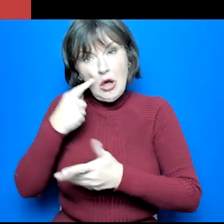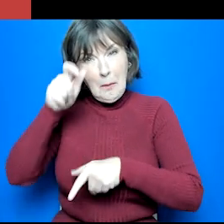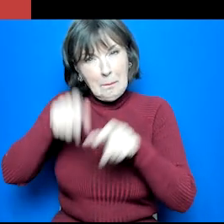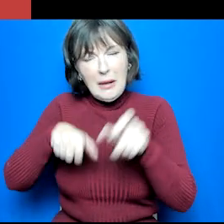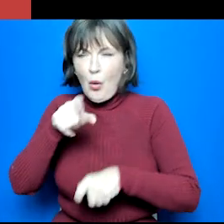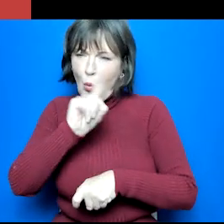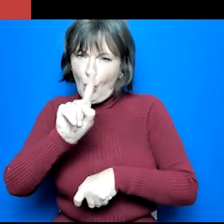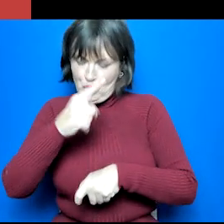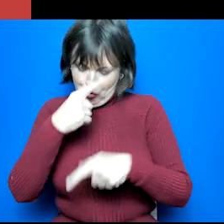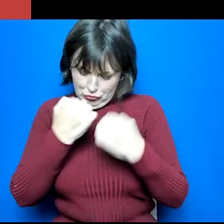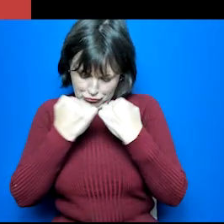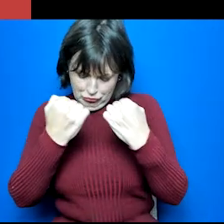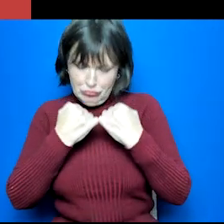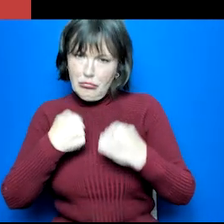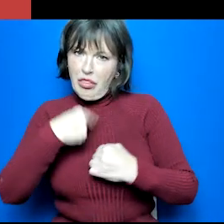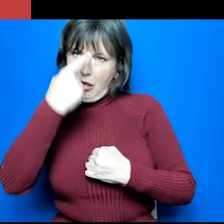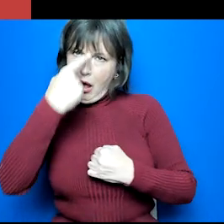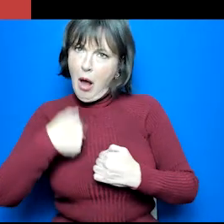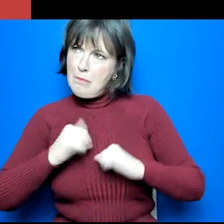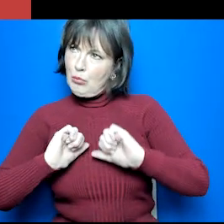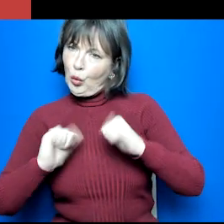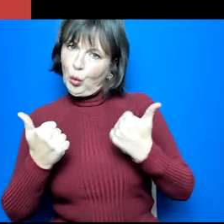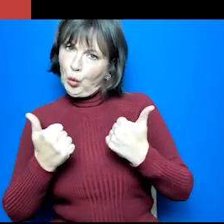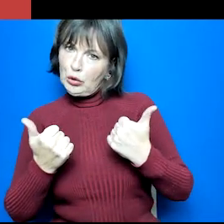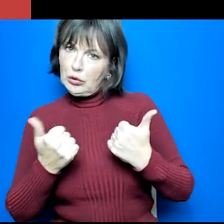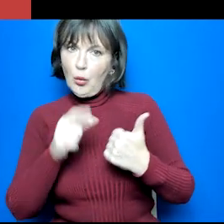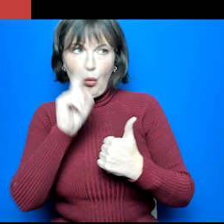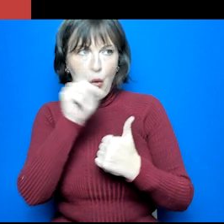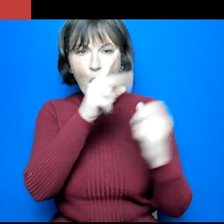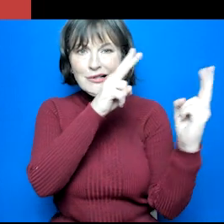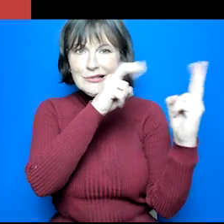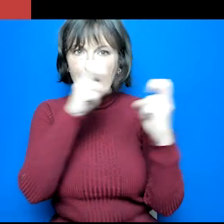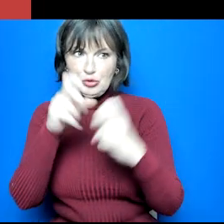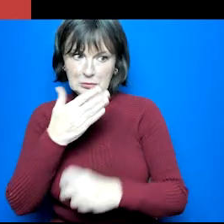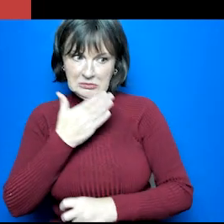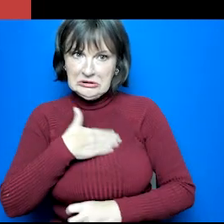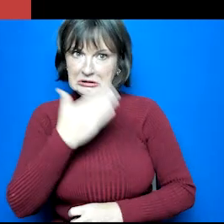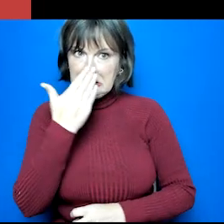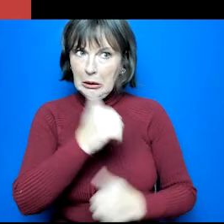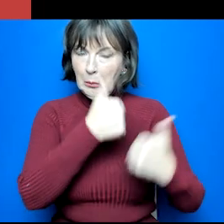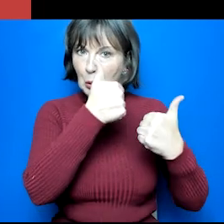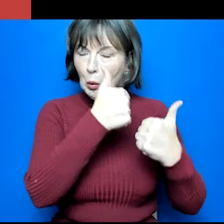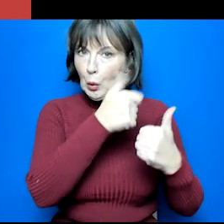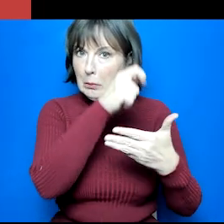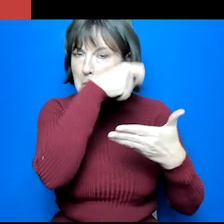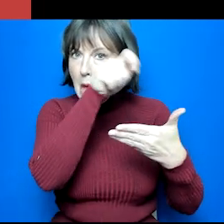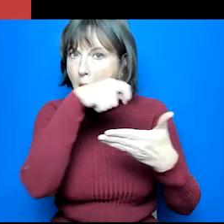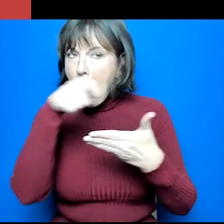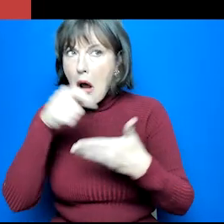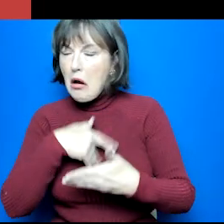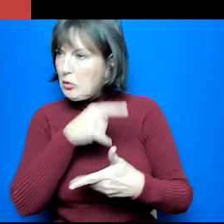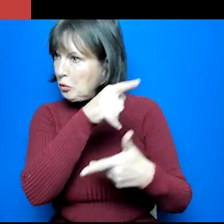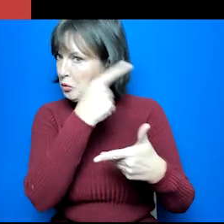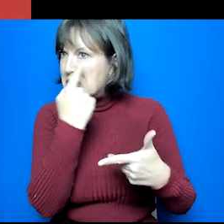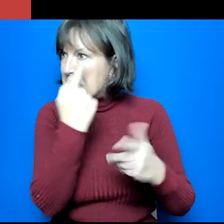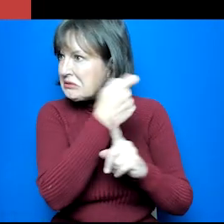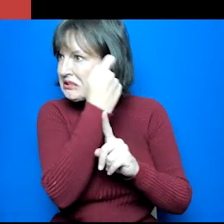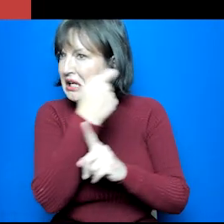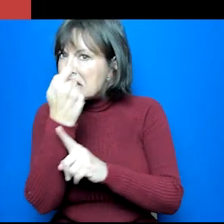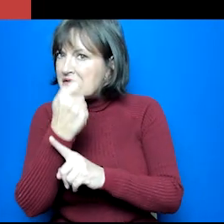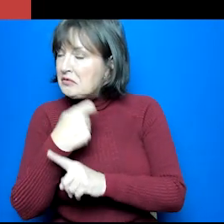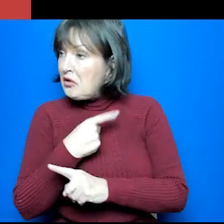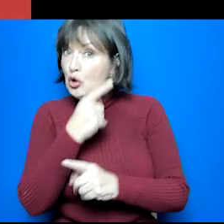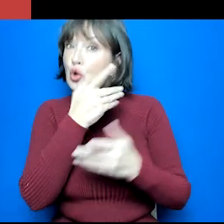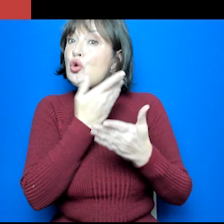good at. Having conversations about subjects they're performing well in can be really helpful as often what we're good at and what we enjoy go